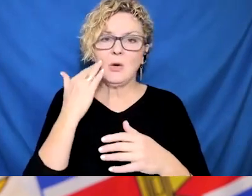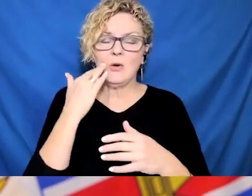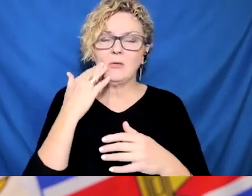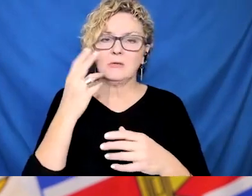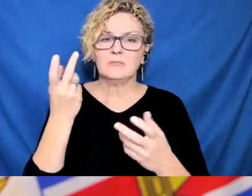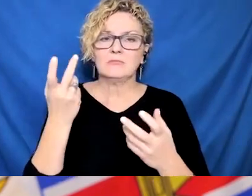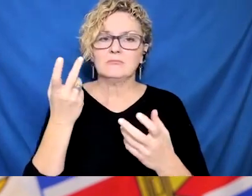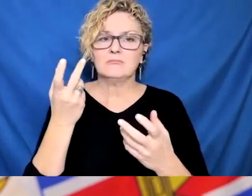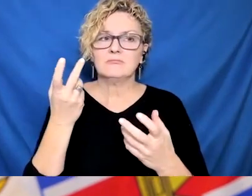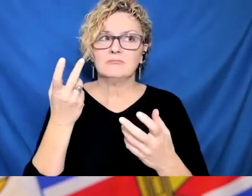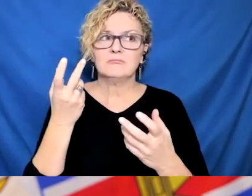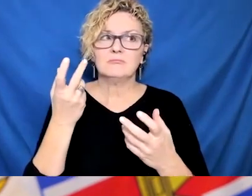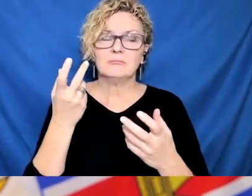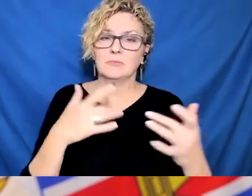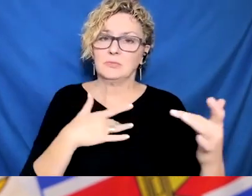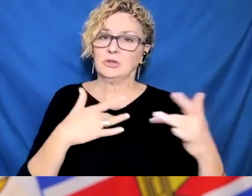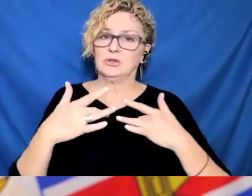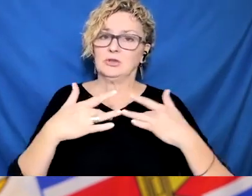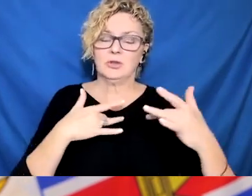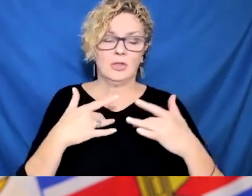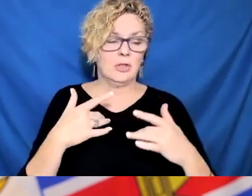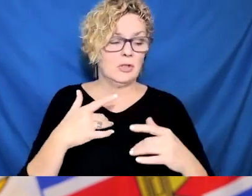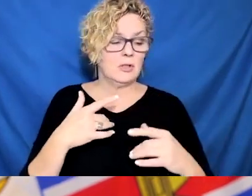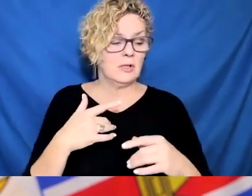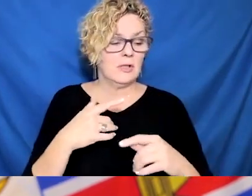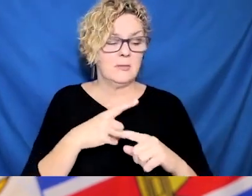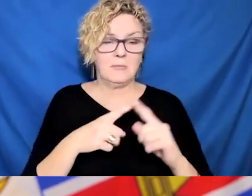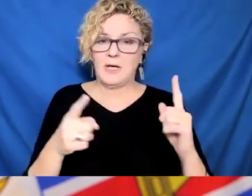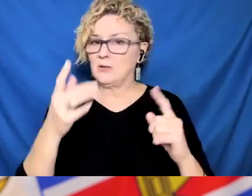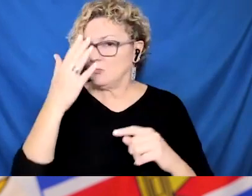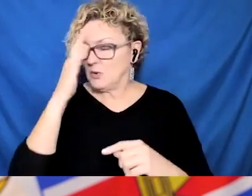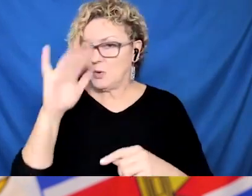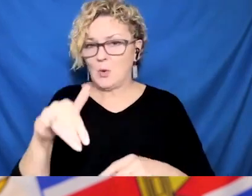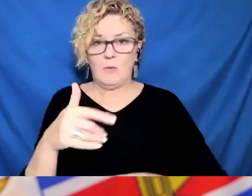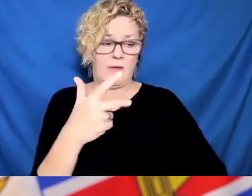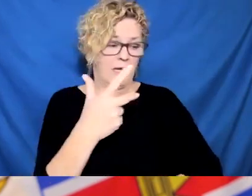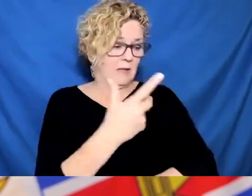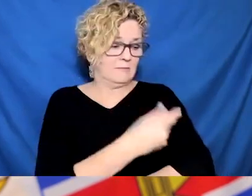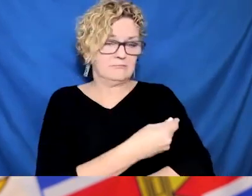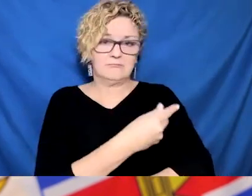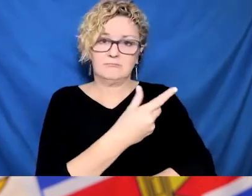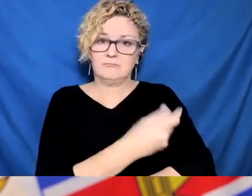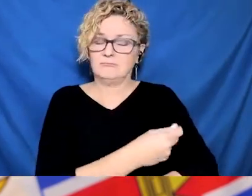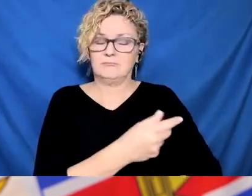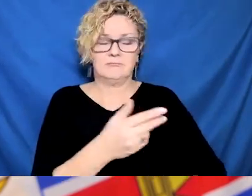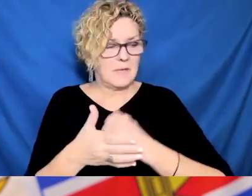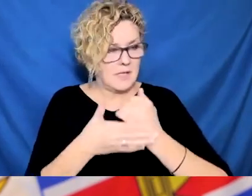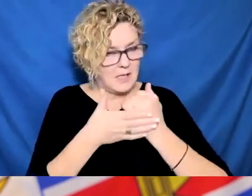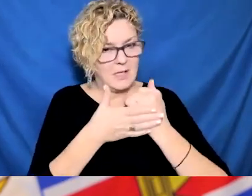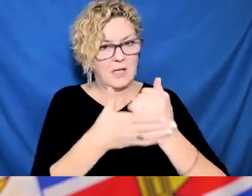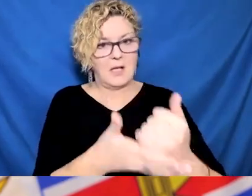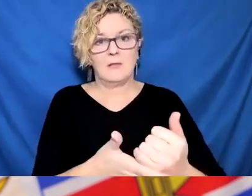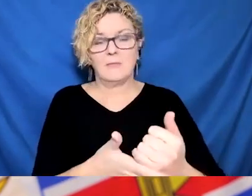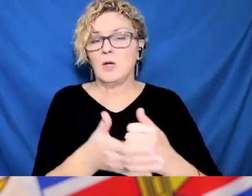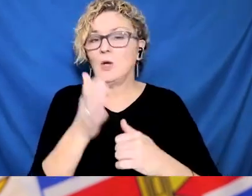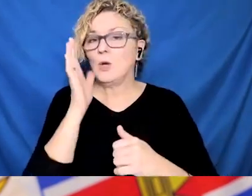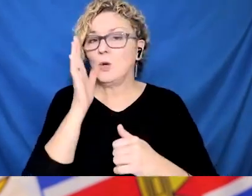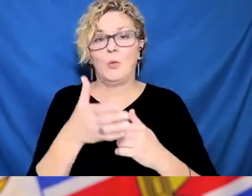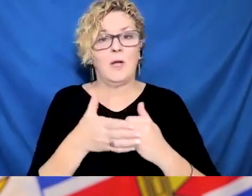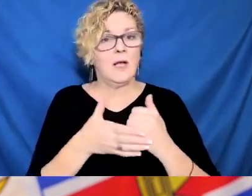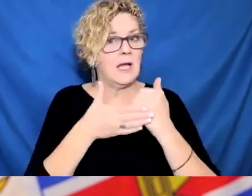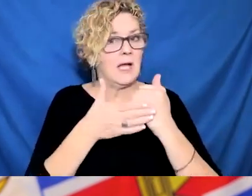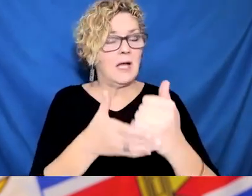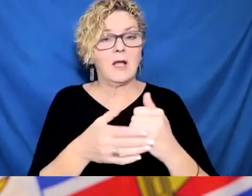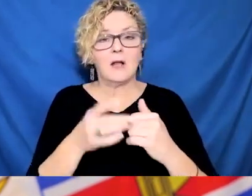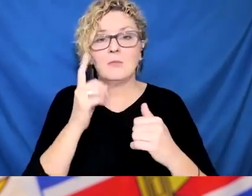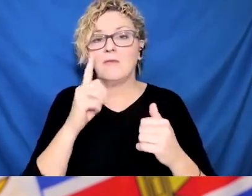for the longer term, and dealing with what we're dealing with right now, that has led to the decisions that we've made around many of the things that are happening right